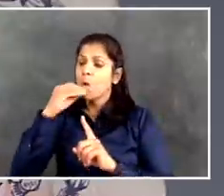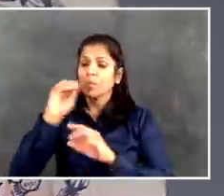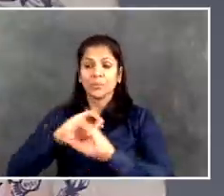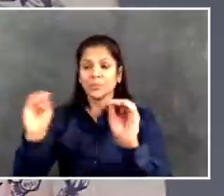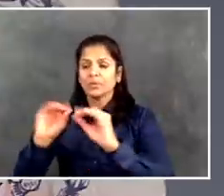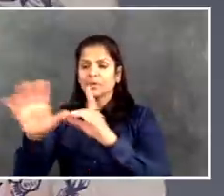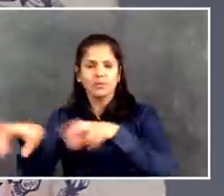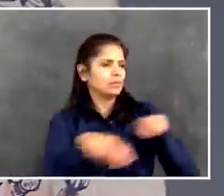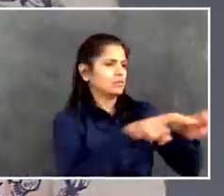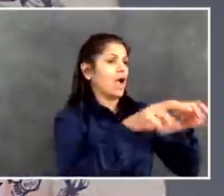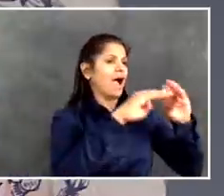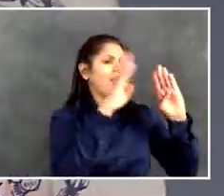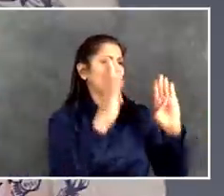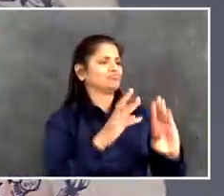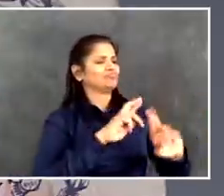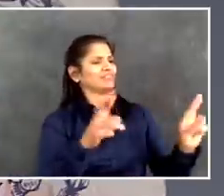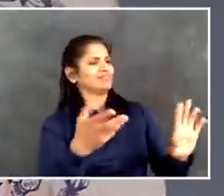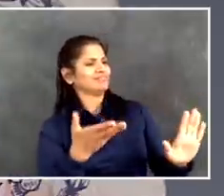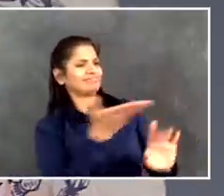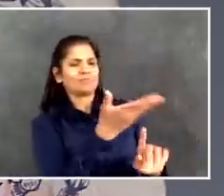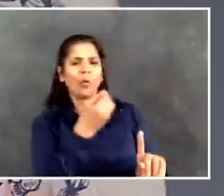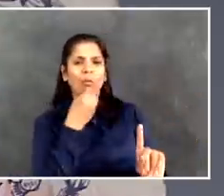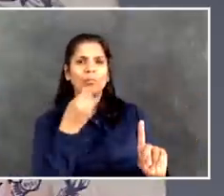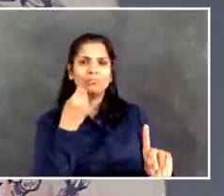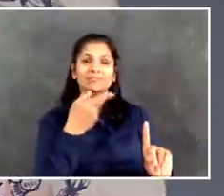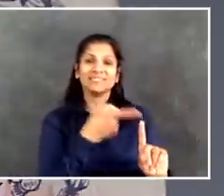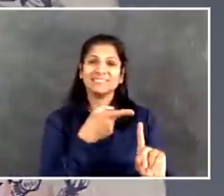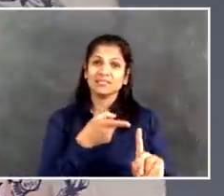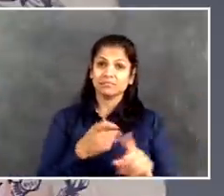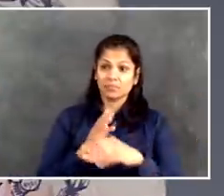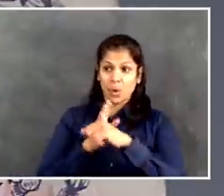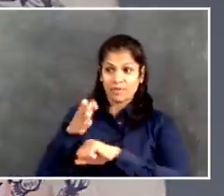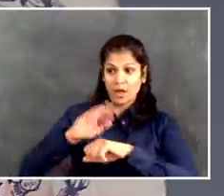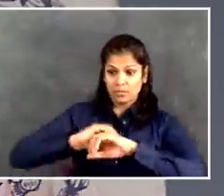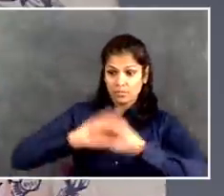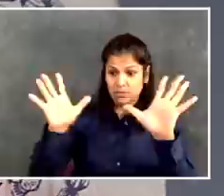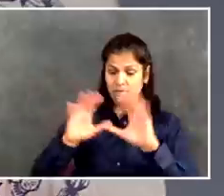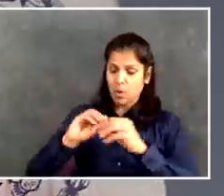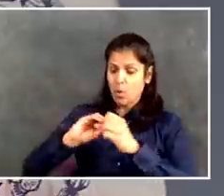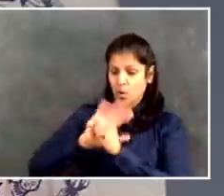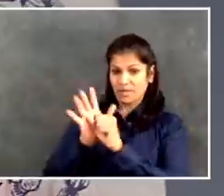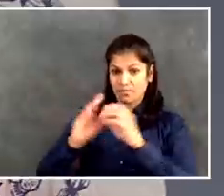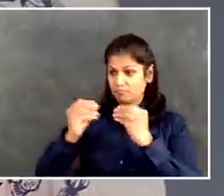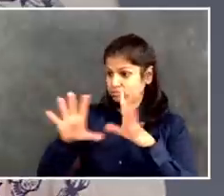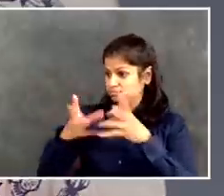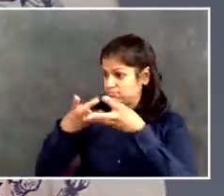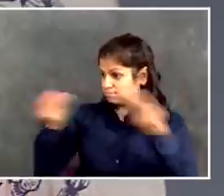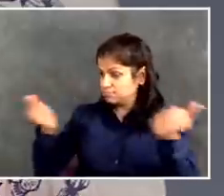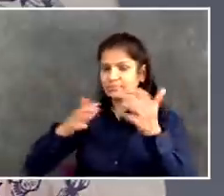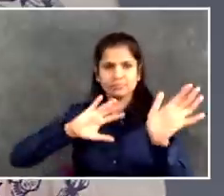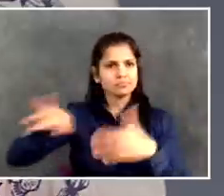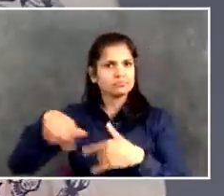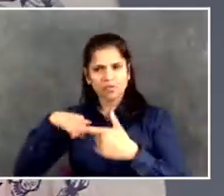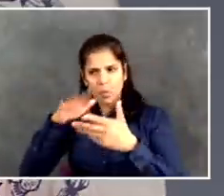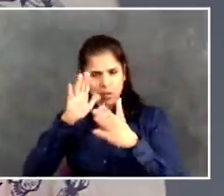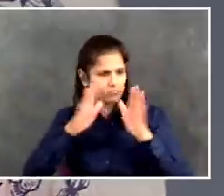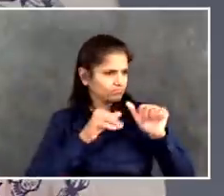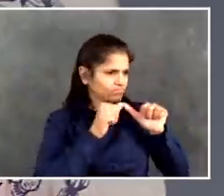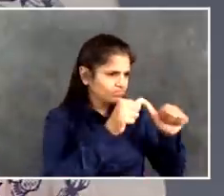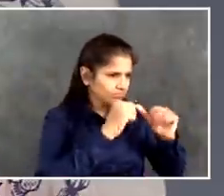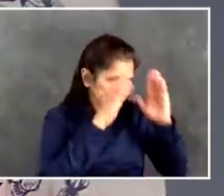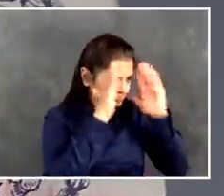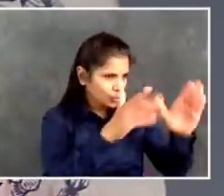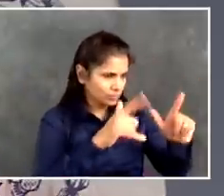what she's saying, because the NYPD has been out there in force trying to address this issue constantly. And